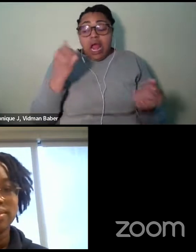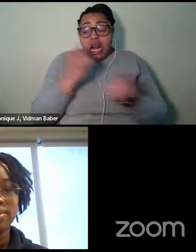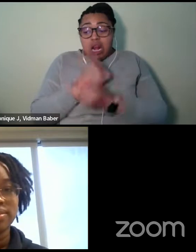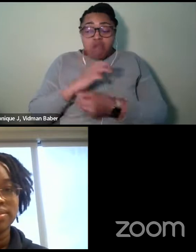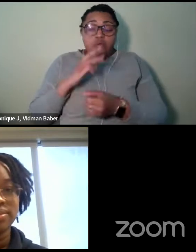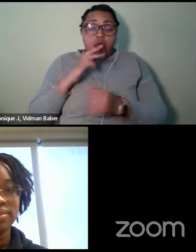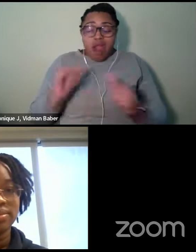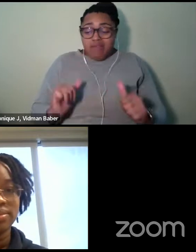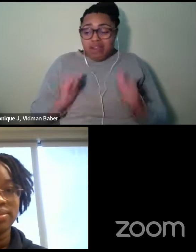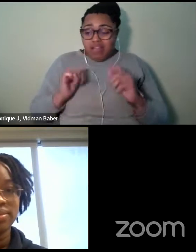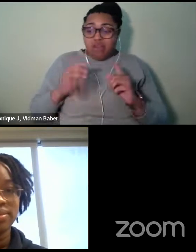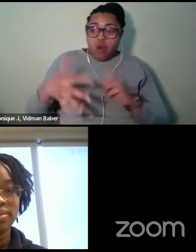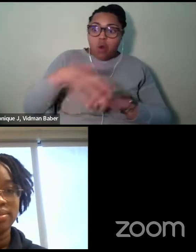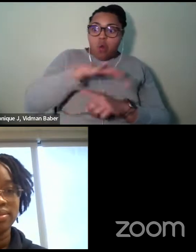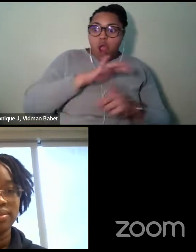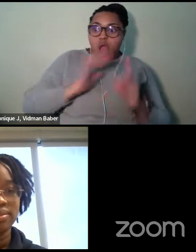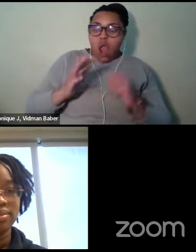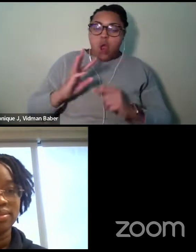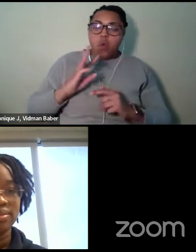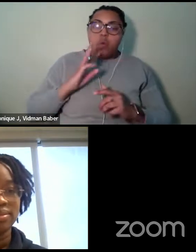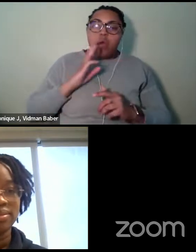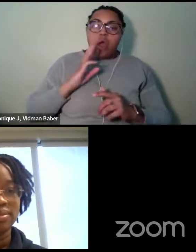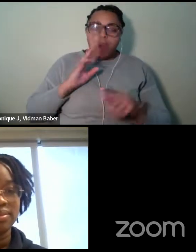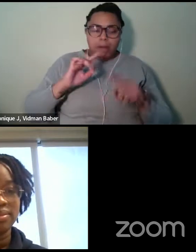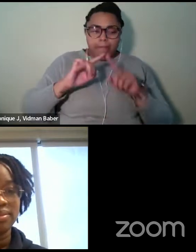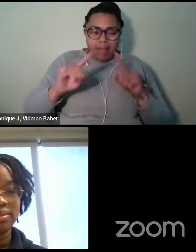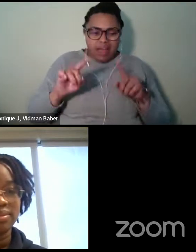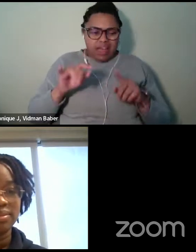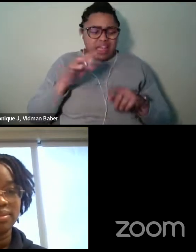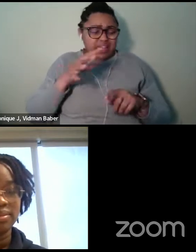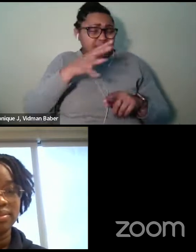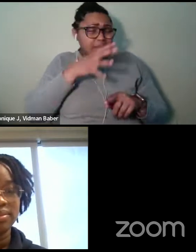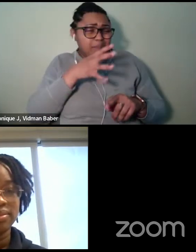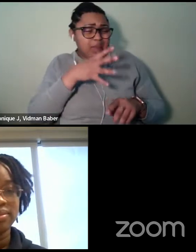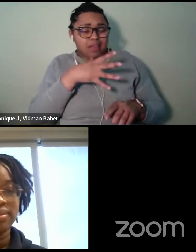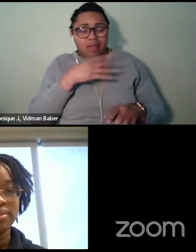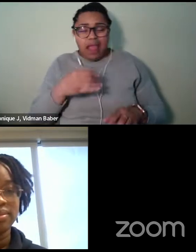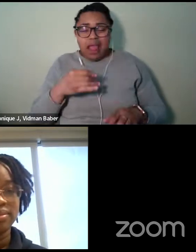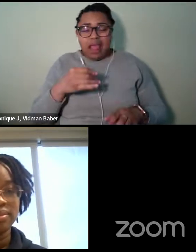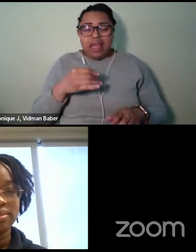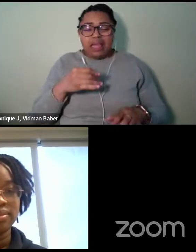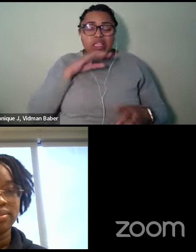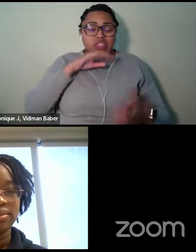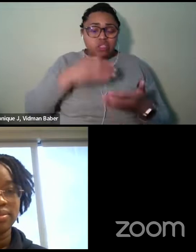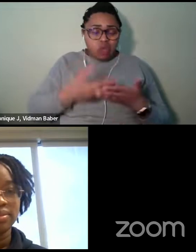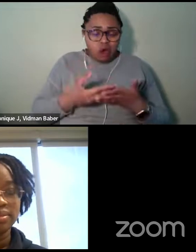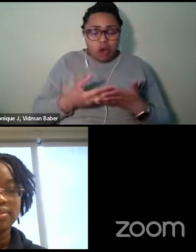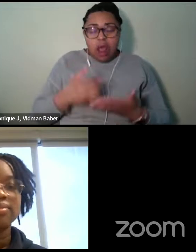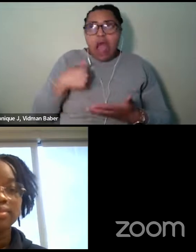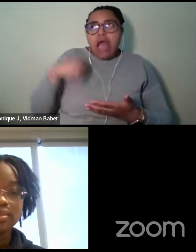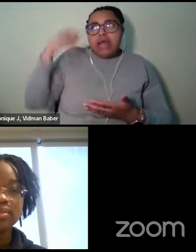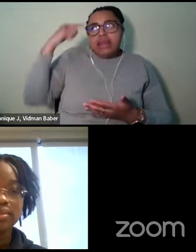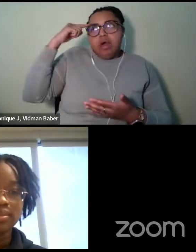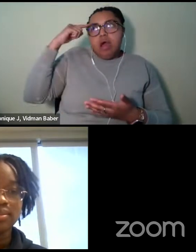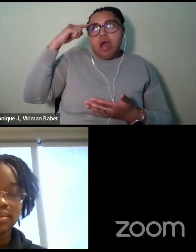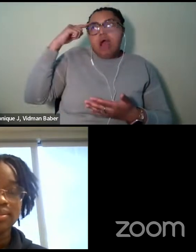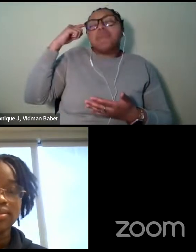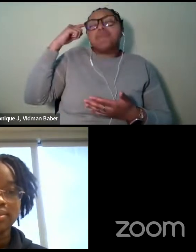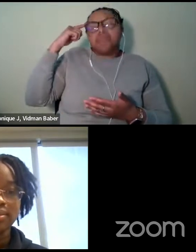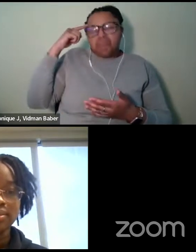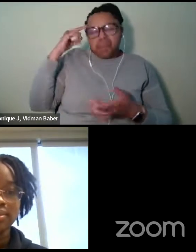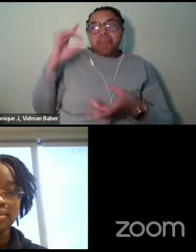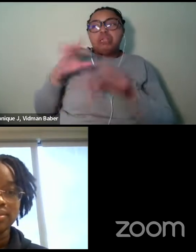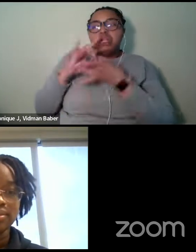water and that kind of thing, but it's the mother and the daughter. I kind of based on my eldest daughter and my eldest